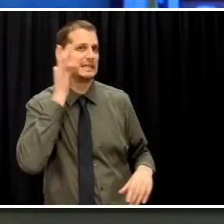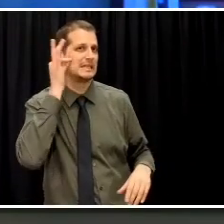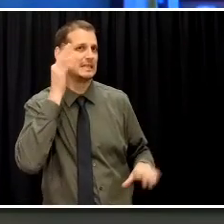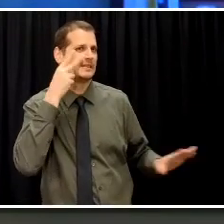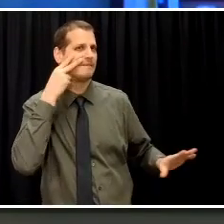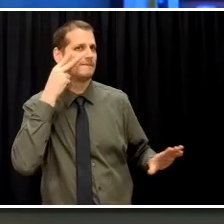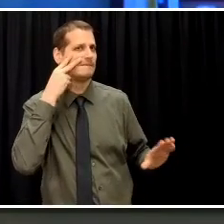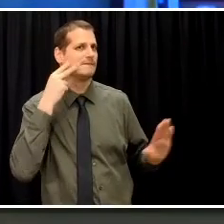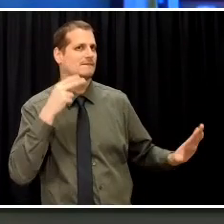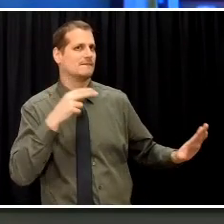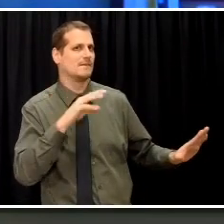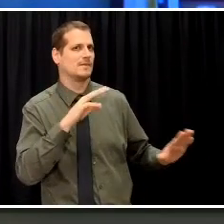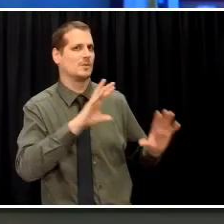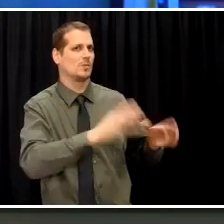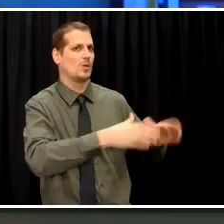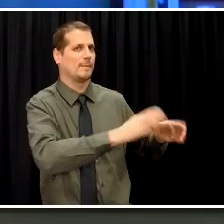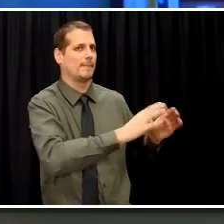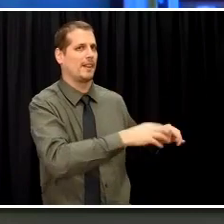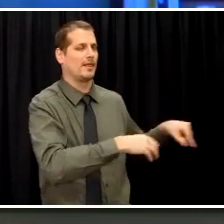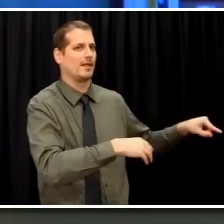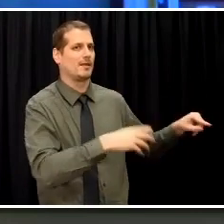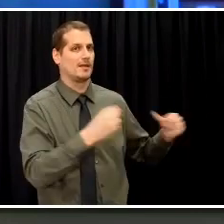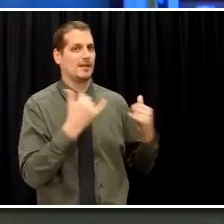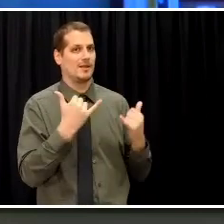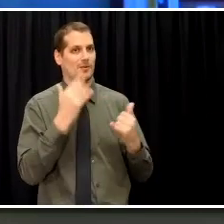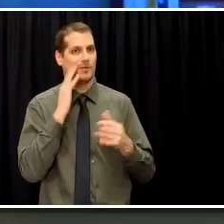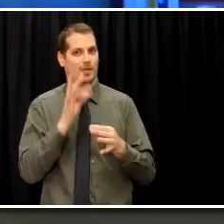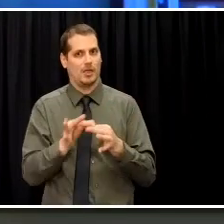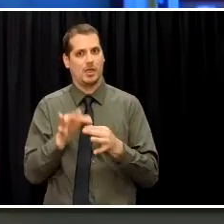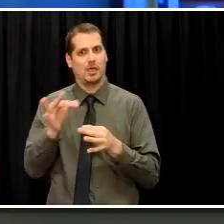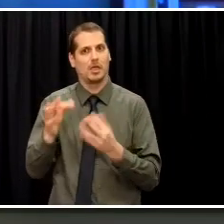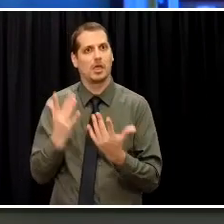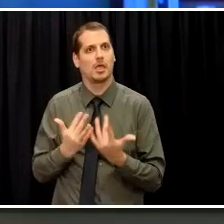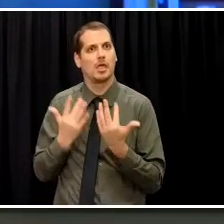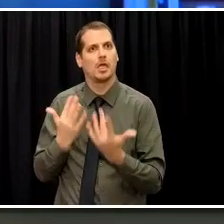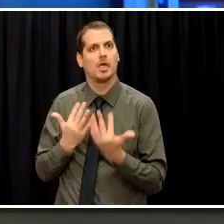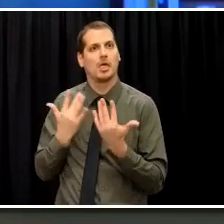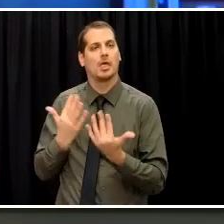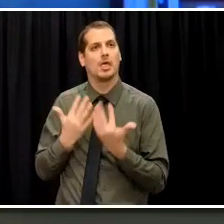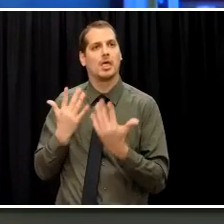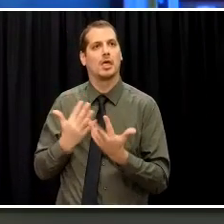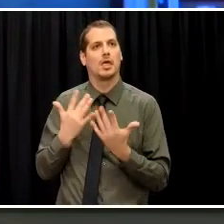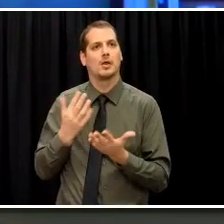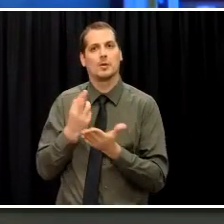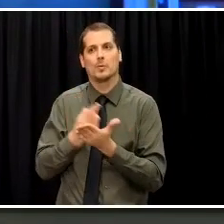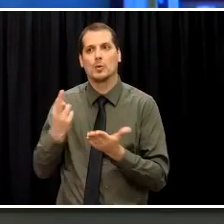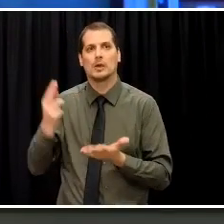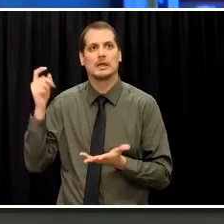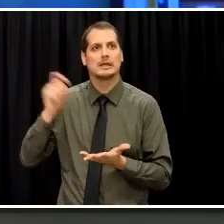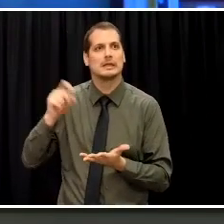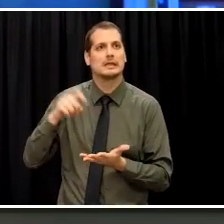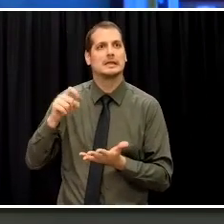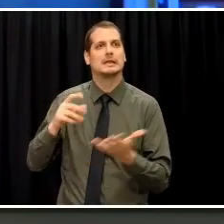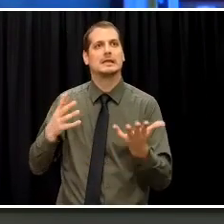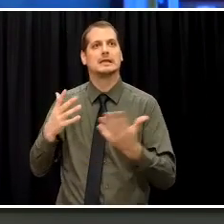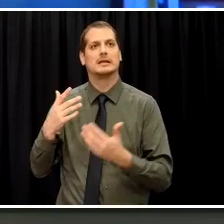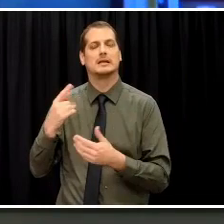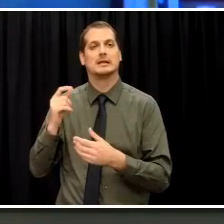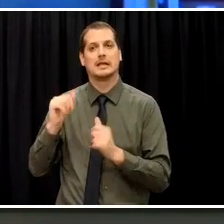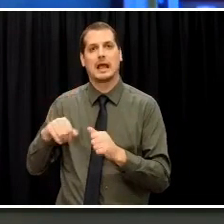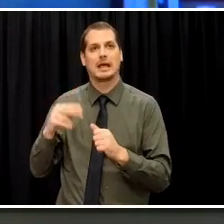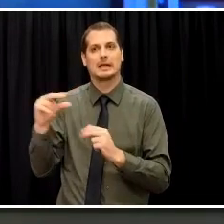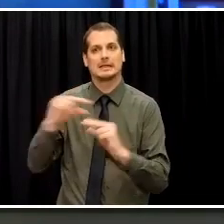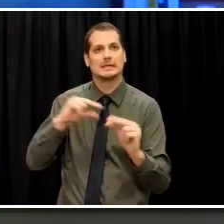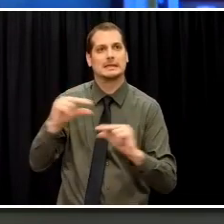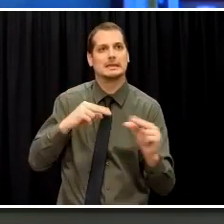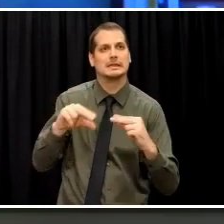that this is happening. It's going to delay the resources out the door. And, you know,